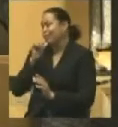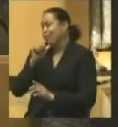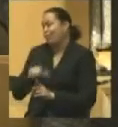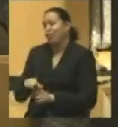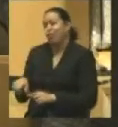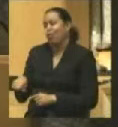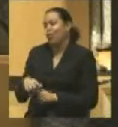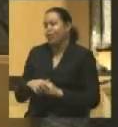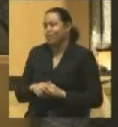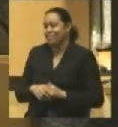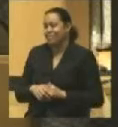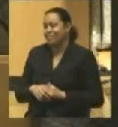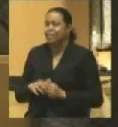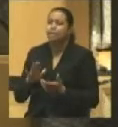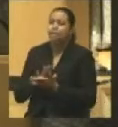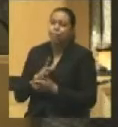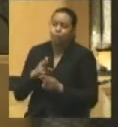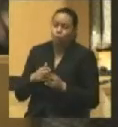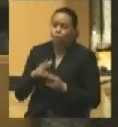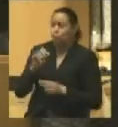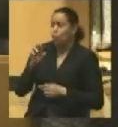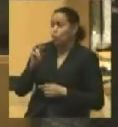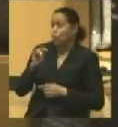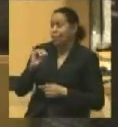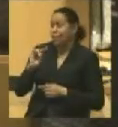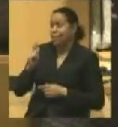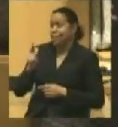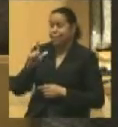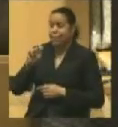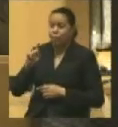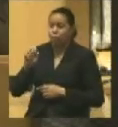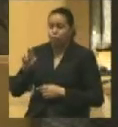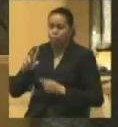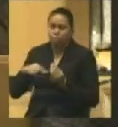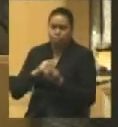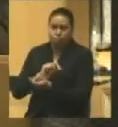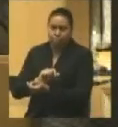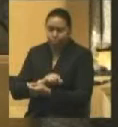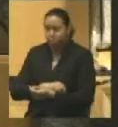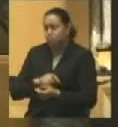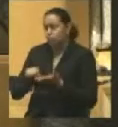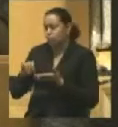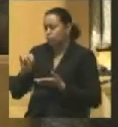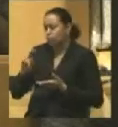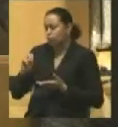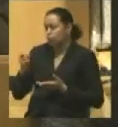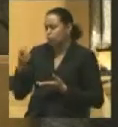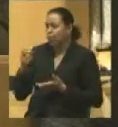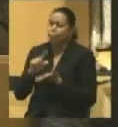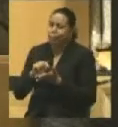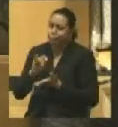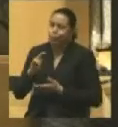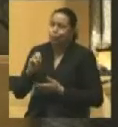They, what came to be called the Corning Letter, that was about the Vlandingham arrest. That was written June 12th, published June